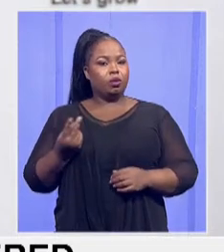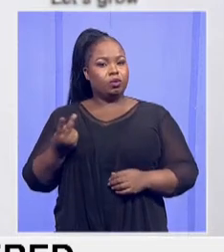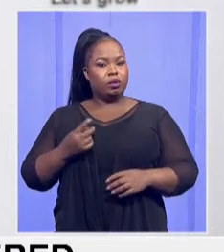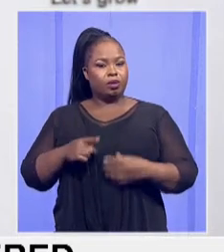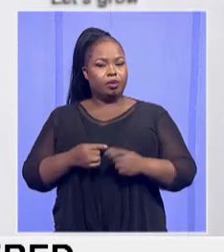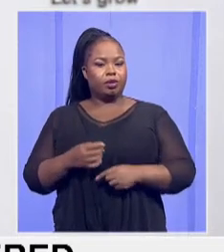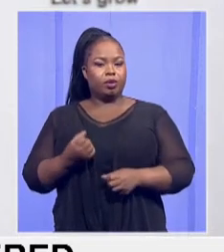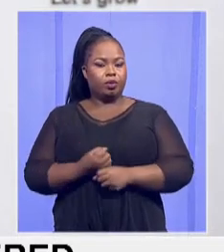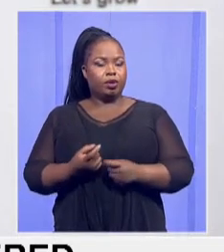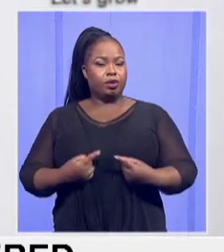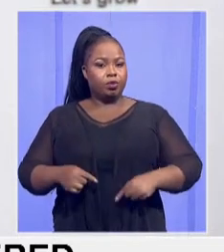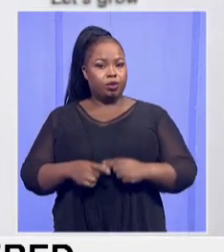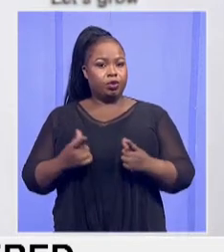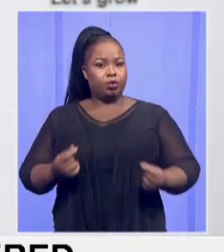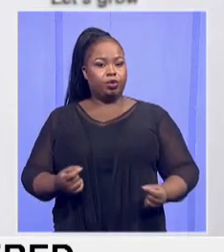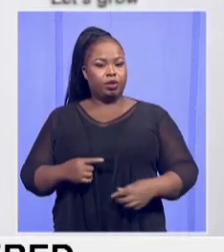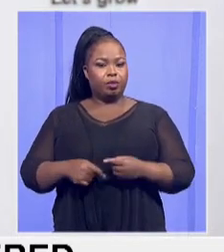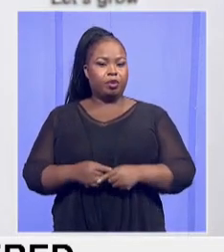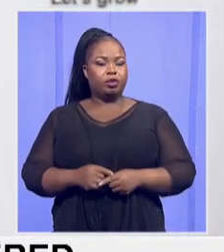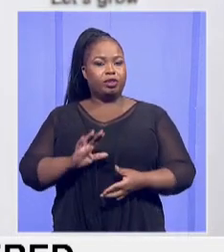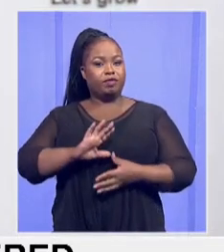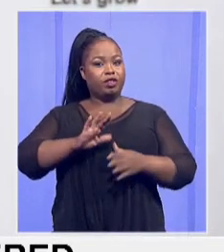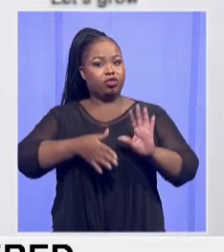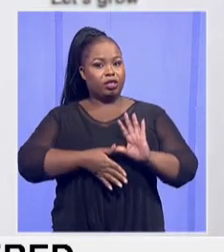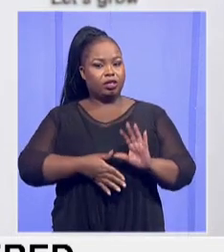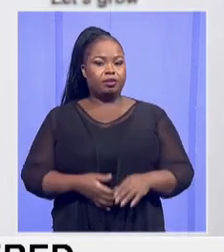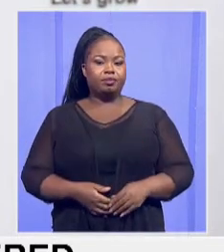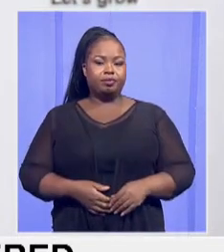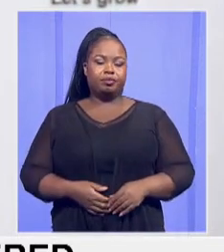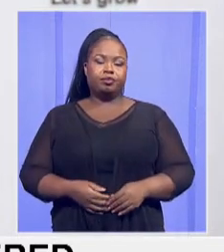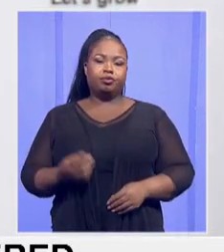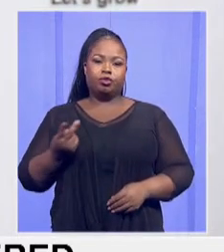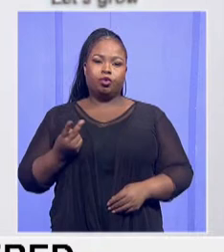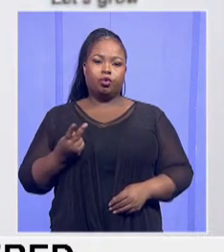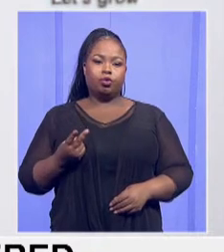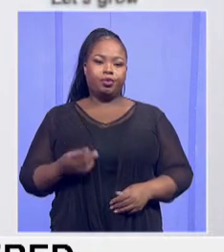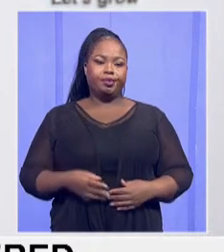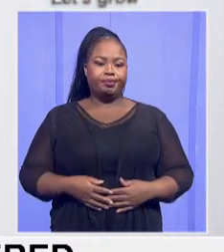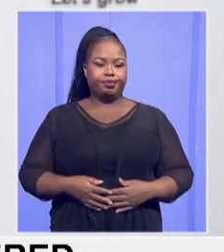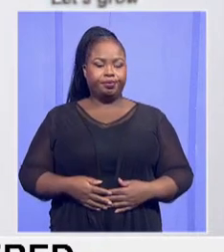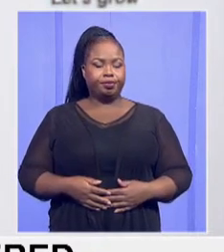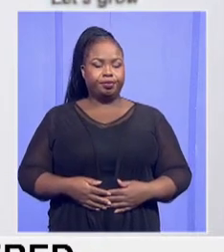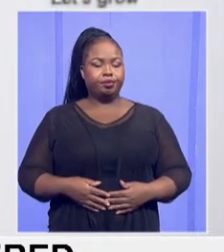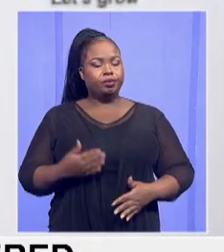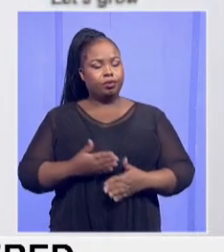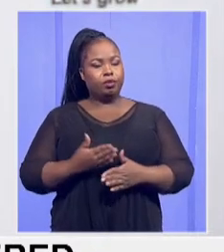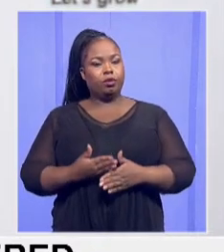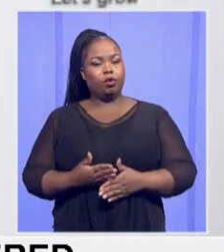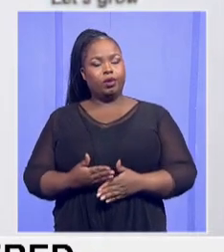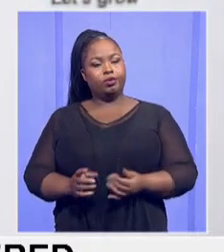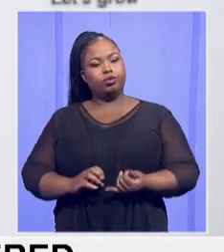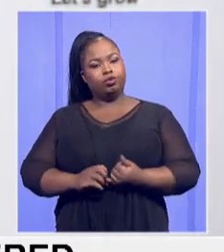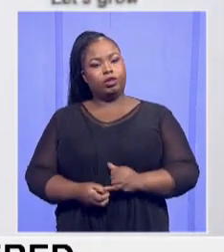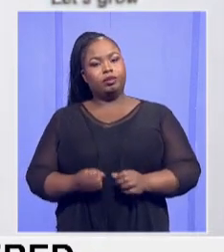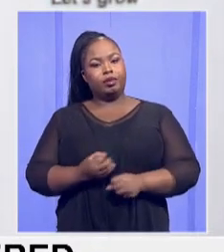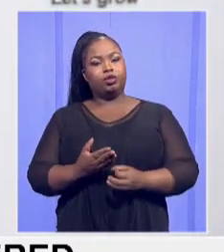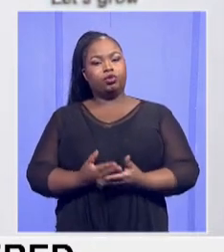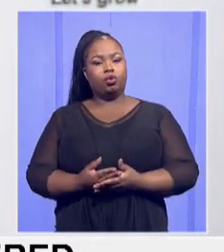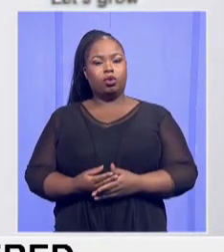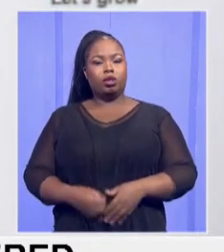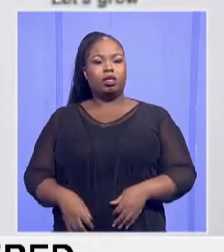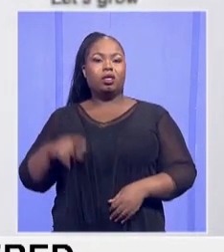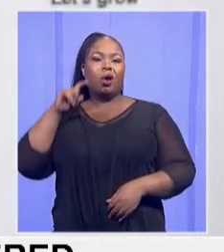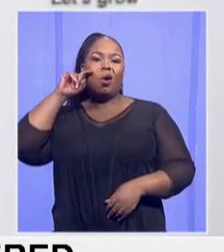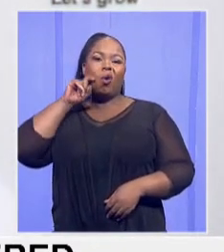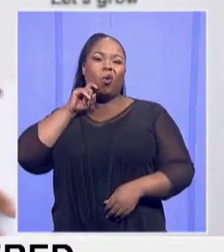work that we are doing around infrastructure. And in particular, work that we are doing in the eradication of your pit latrines. Thank